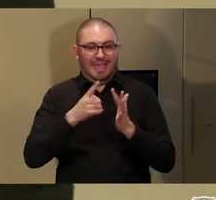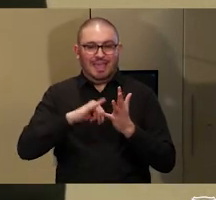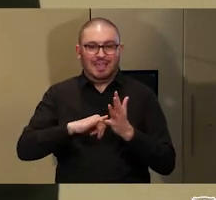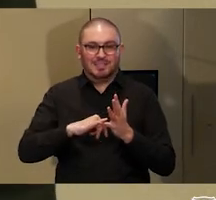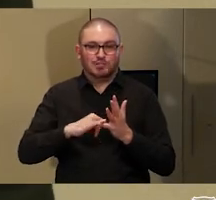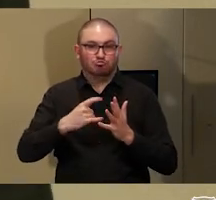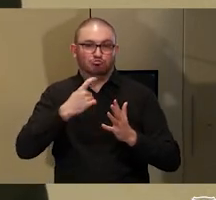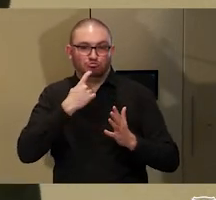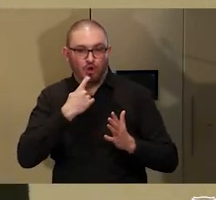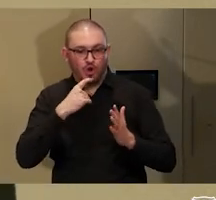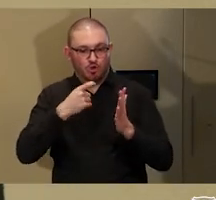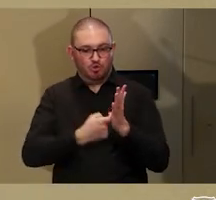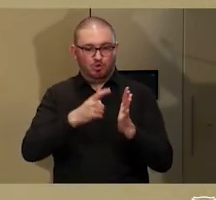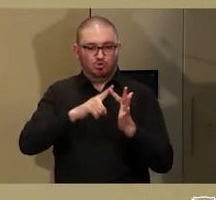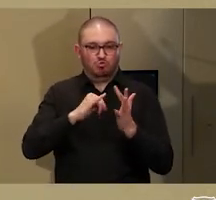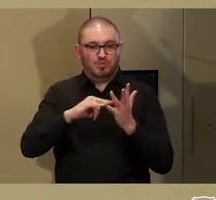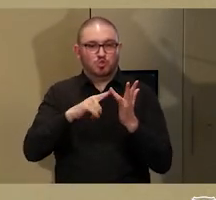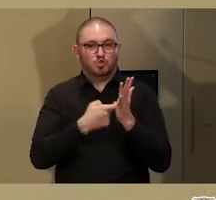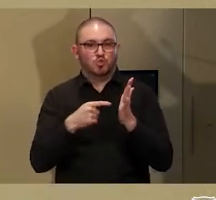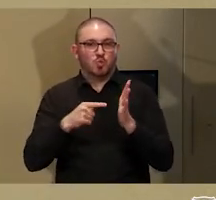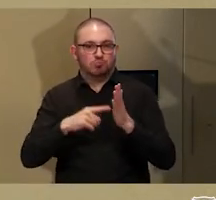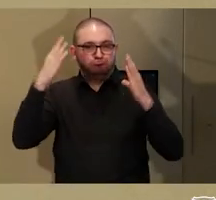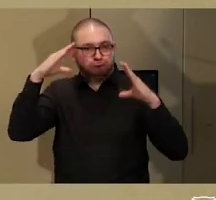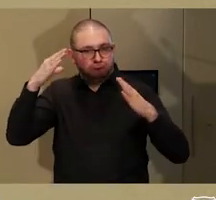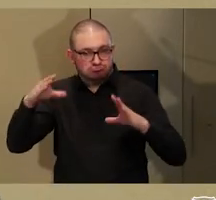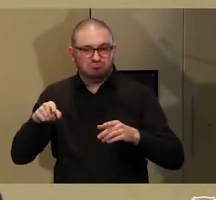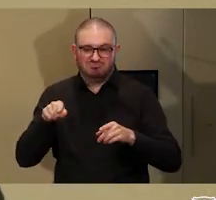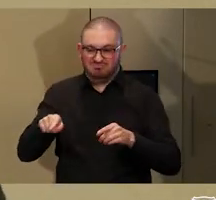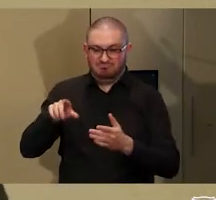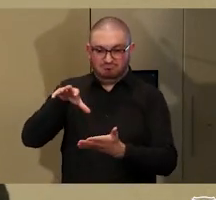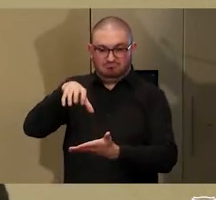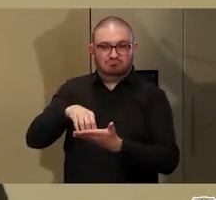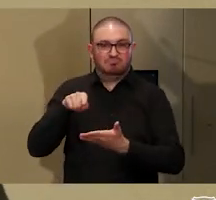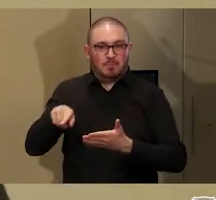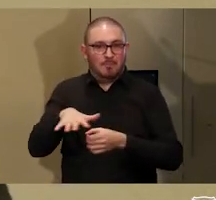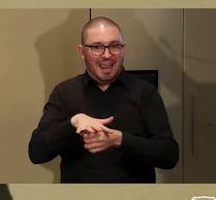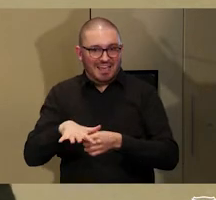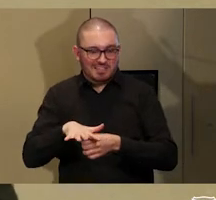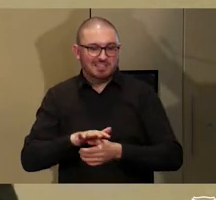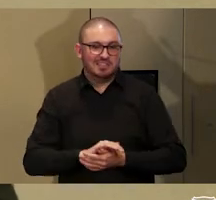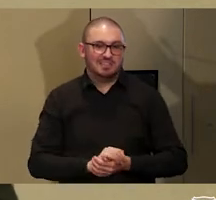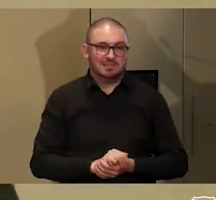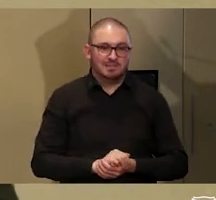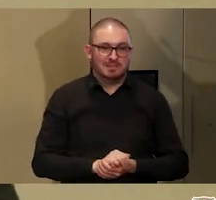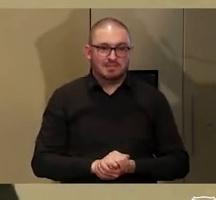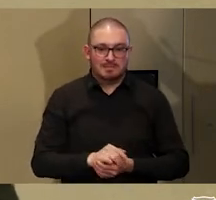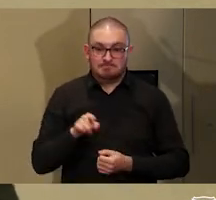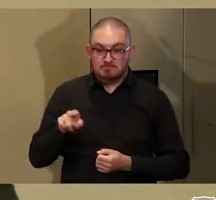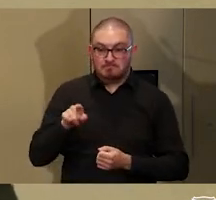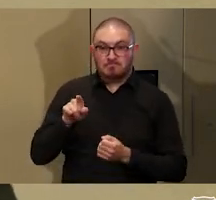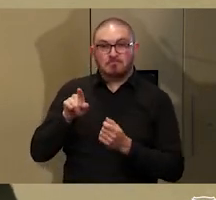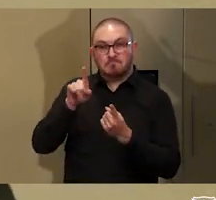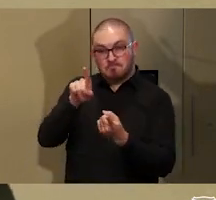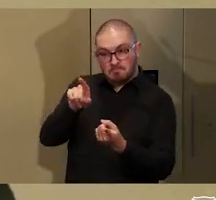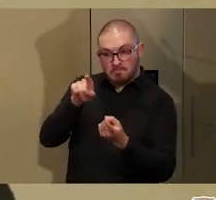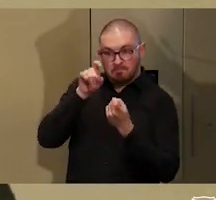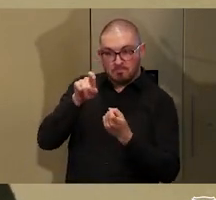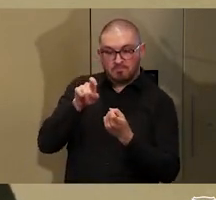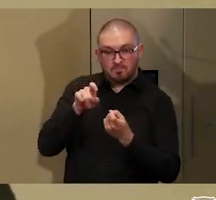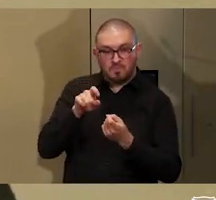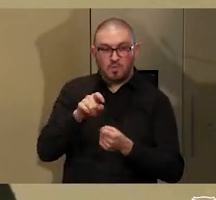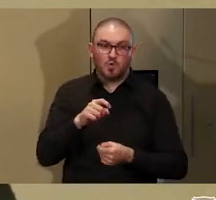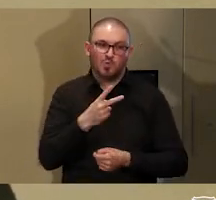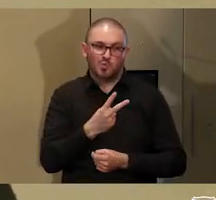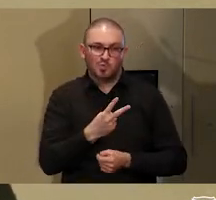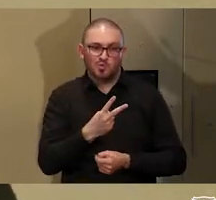Ayres Rock Resort is a place that employs between 2